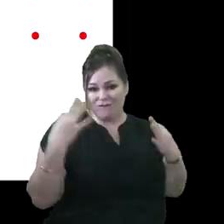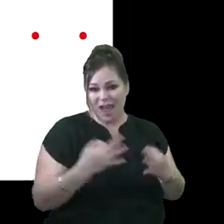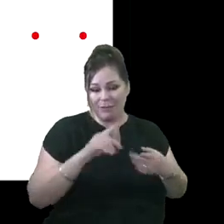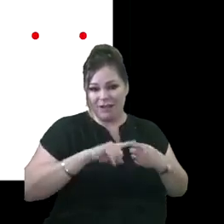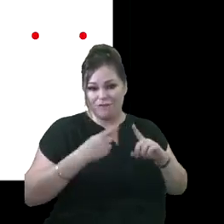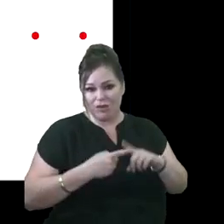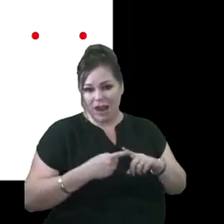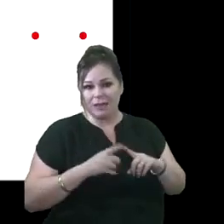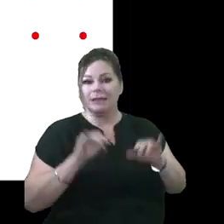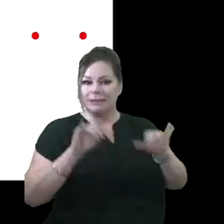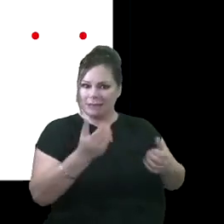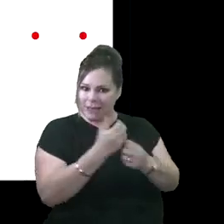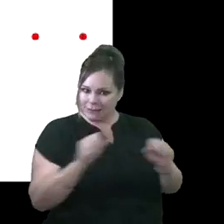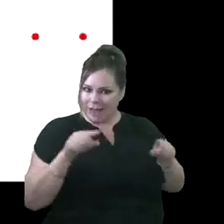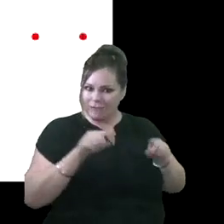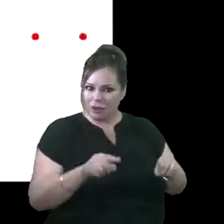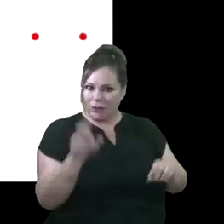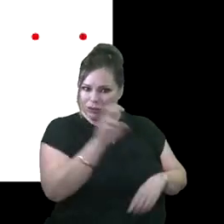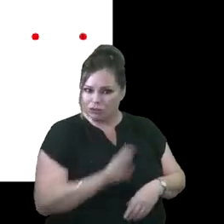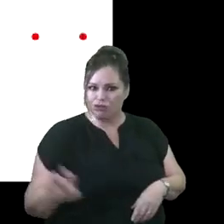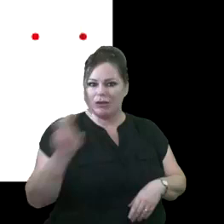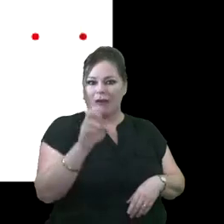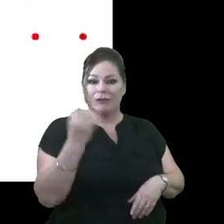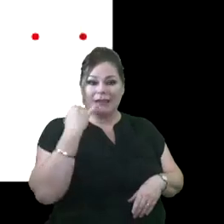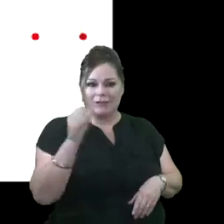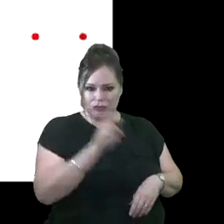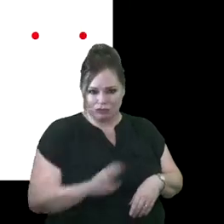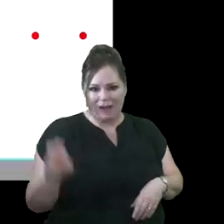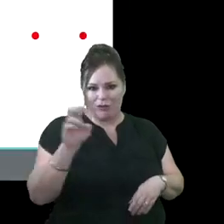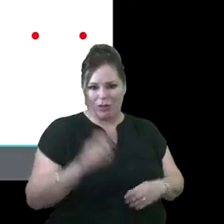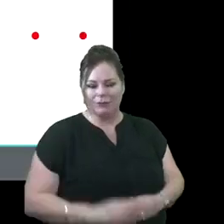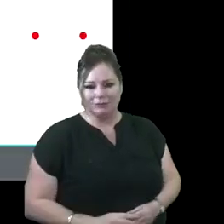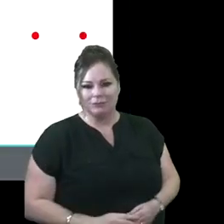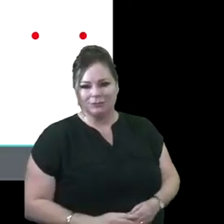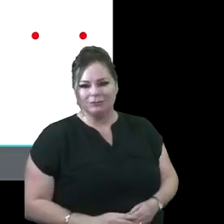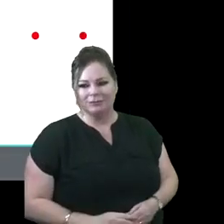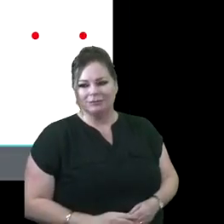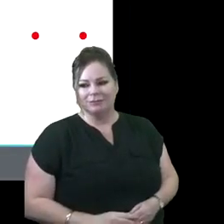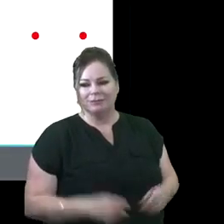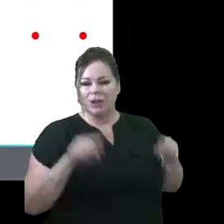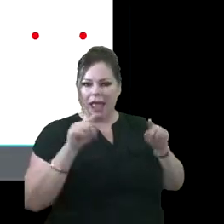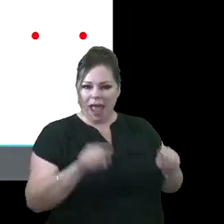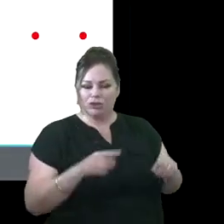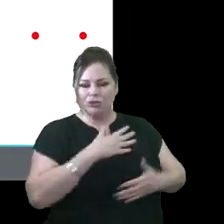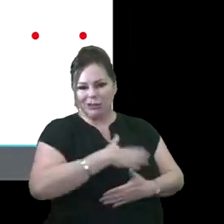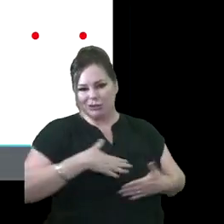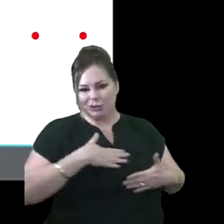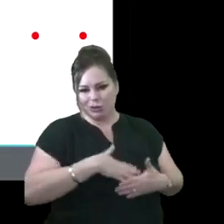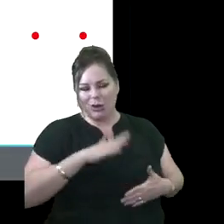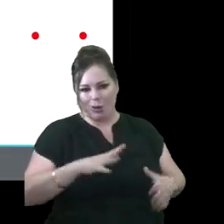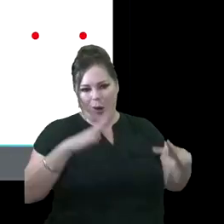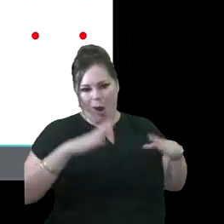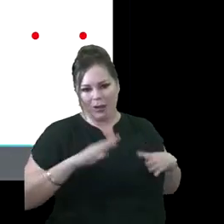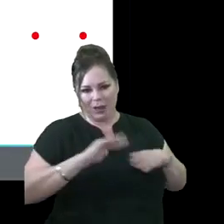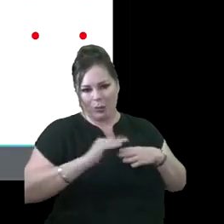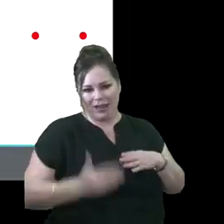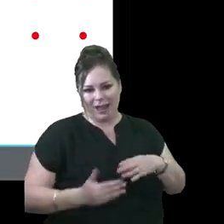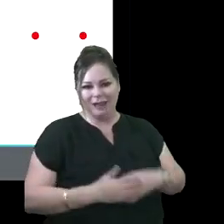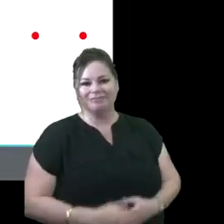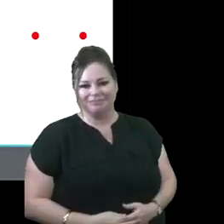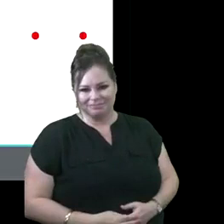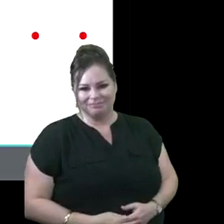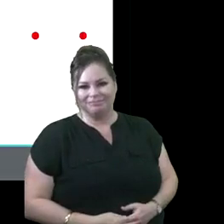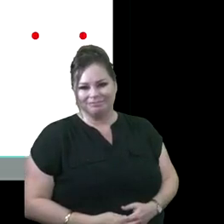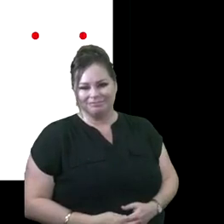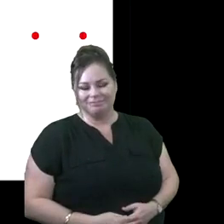and friends and be safe during any travels that you may take as you are enjoying the holiday weekend that's